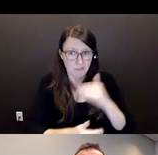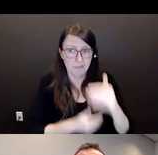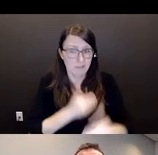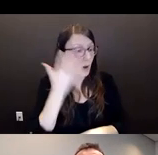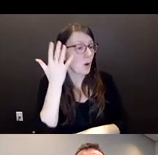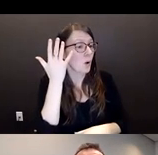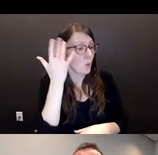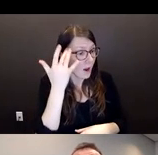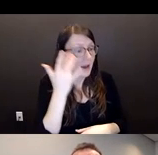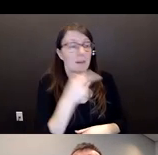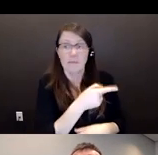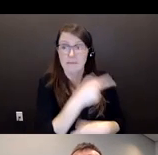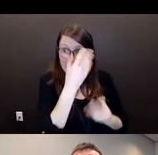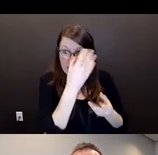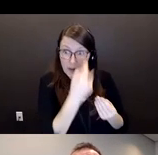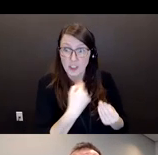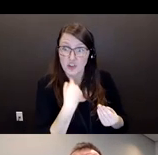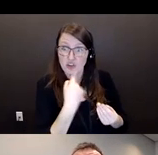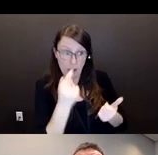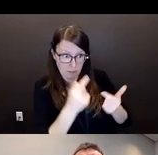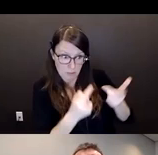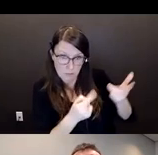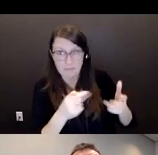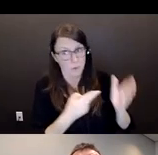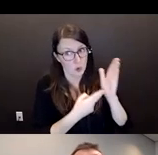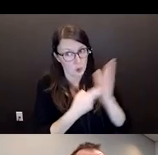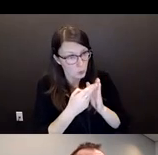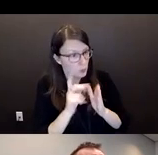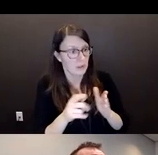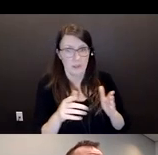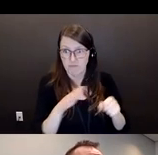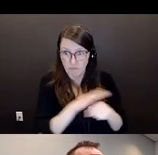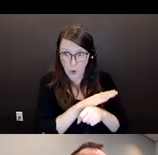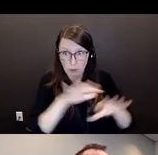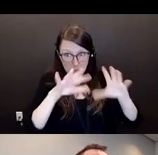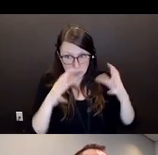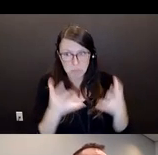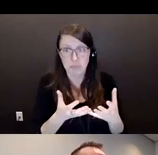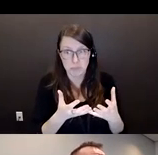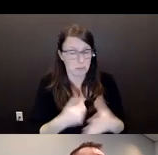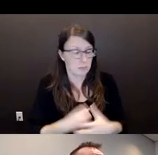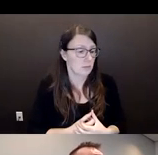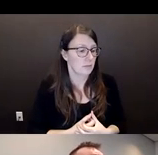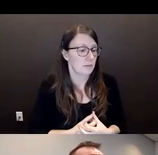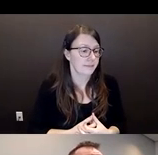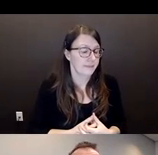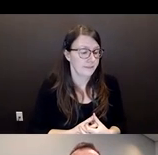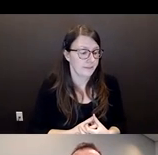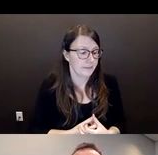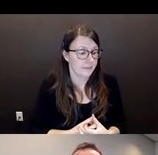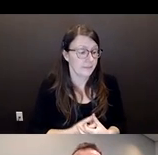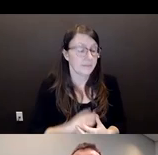And it has to be complete and thorough. A lot of times the parental desire